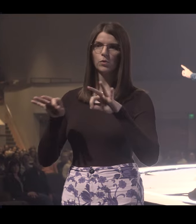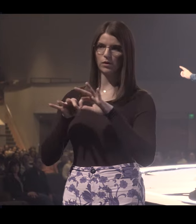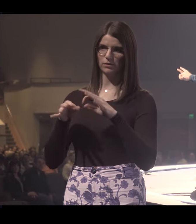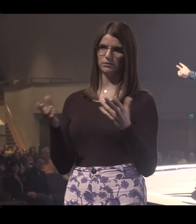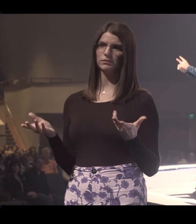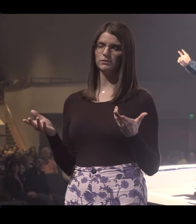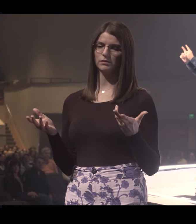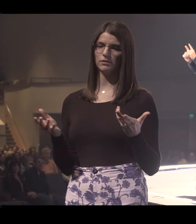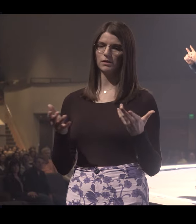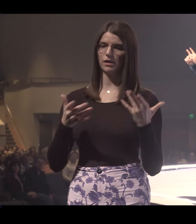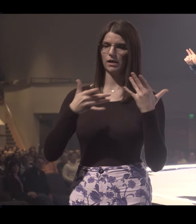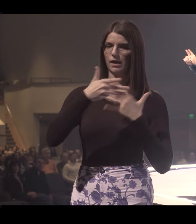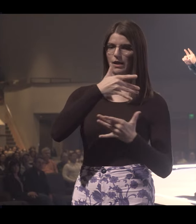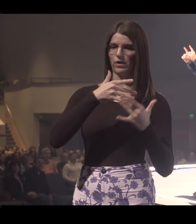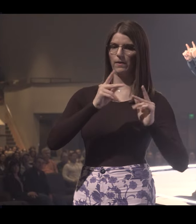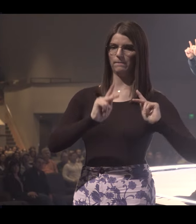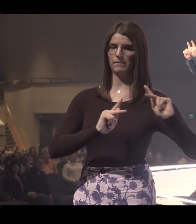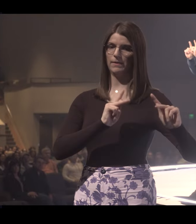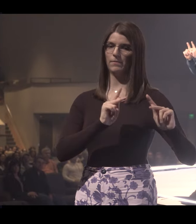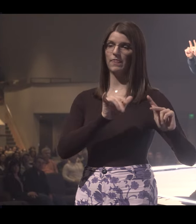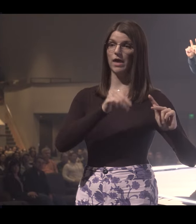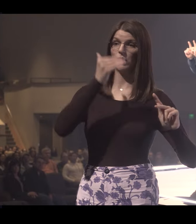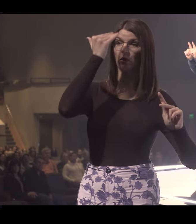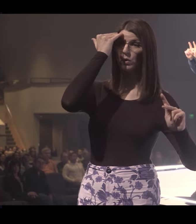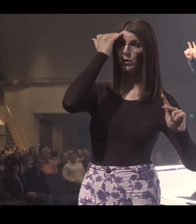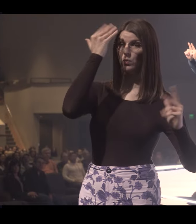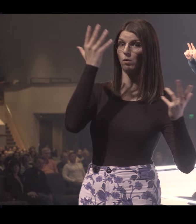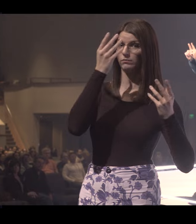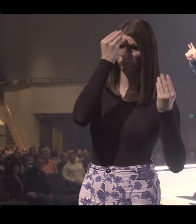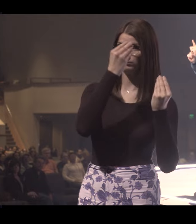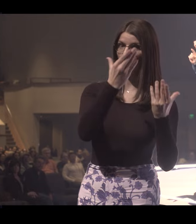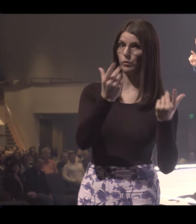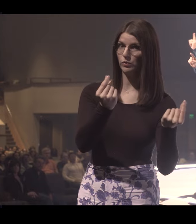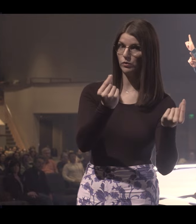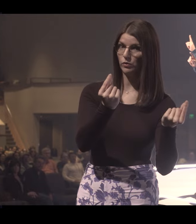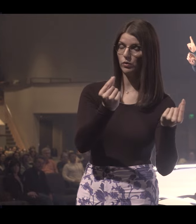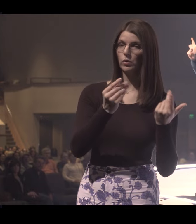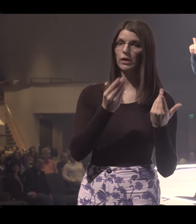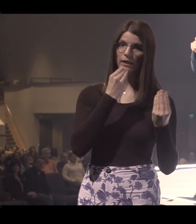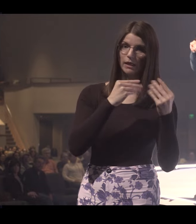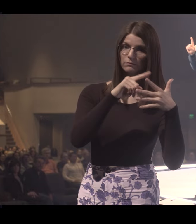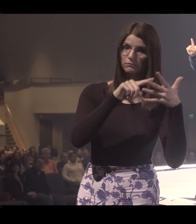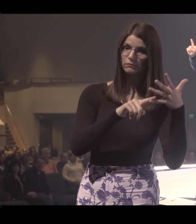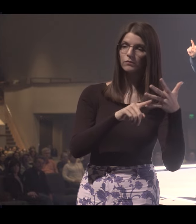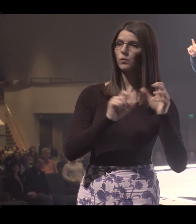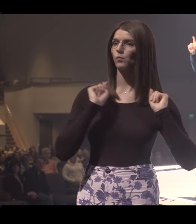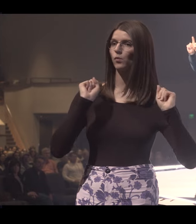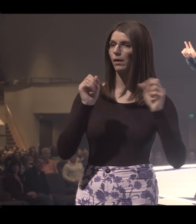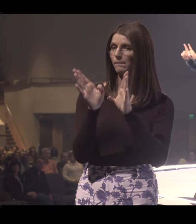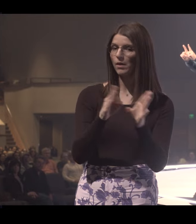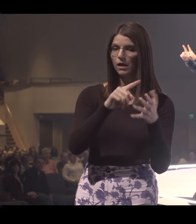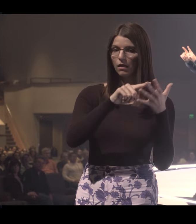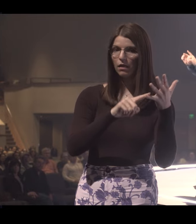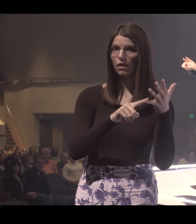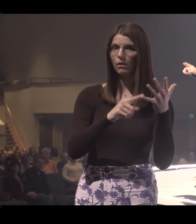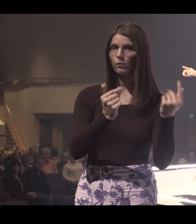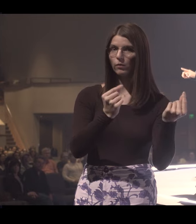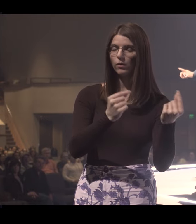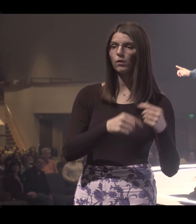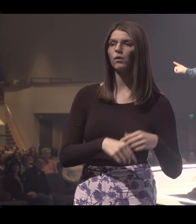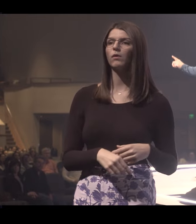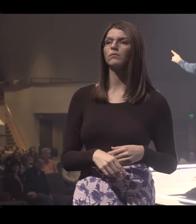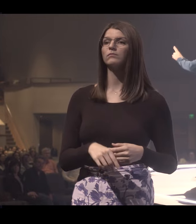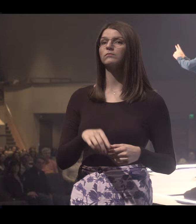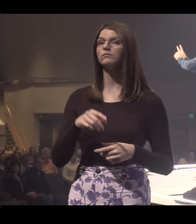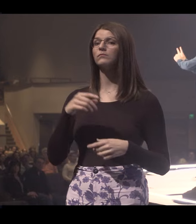matter more? Being around people that knew what to tell you to do. Here's how to eat. Here's your workout plan. Here's exactly what to